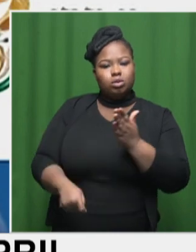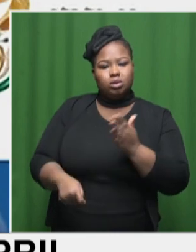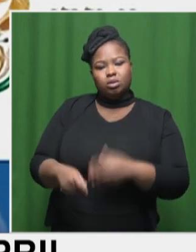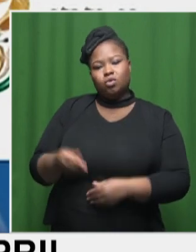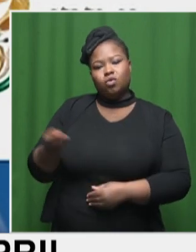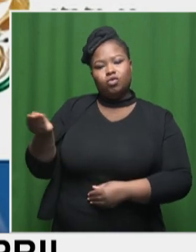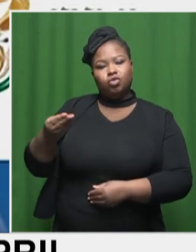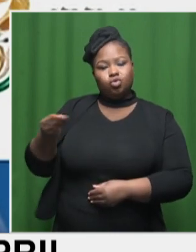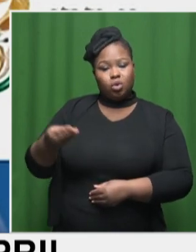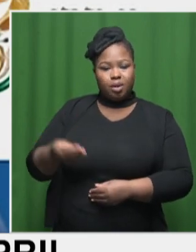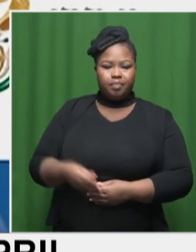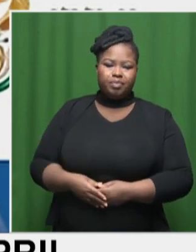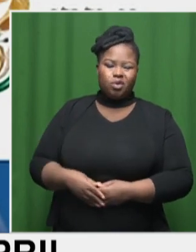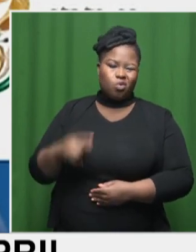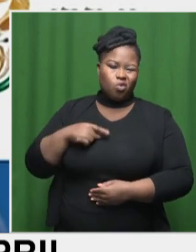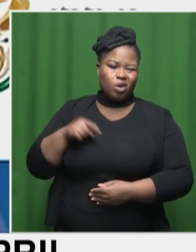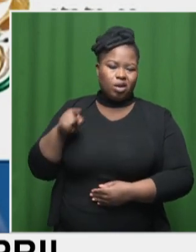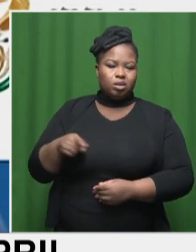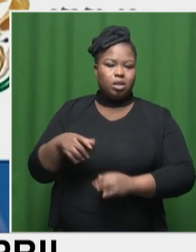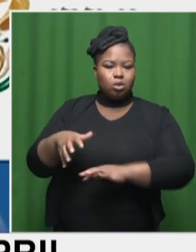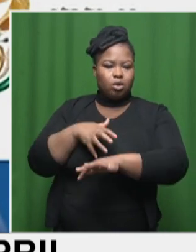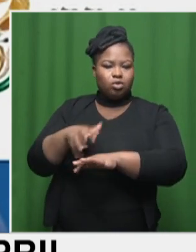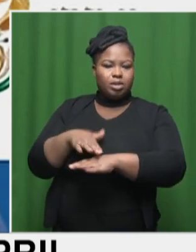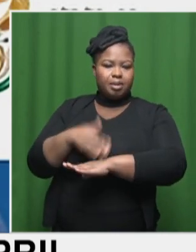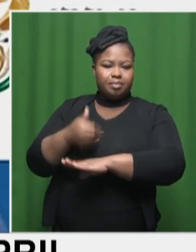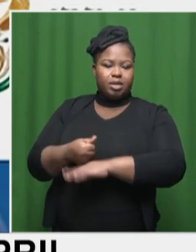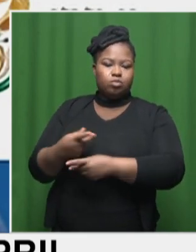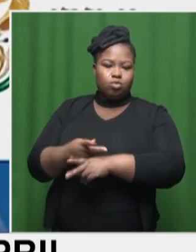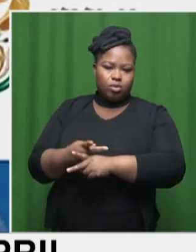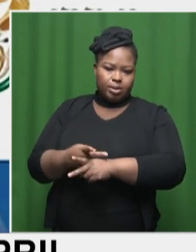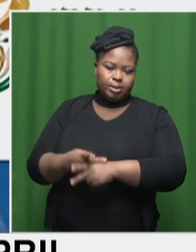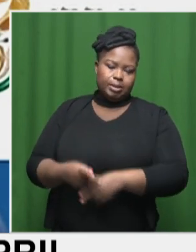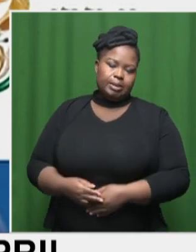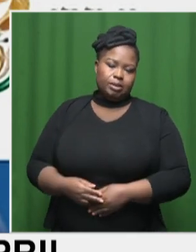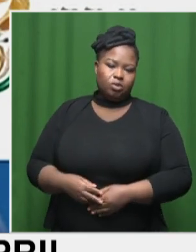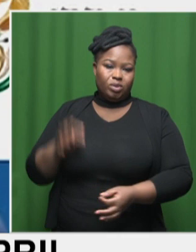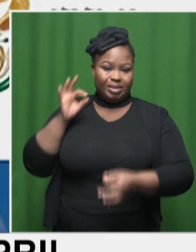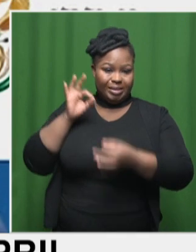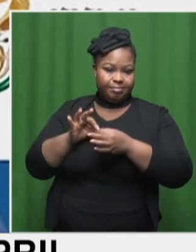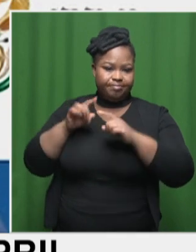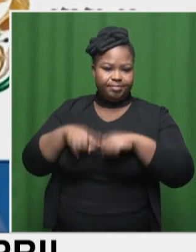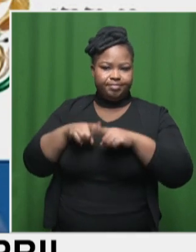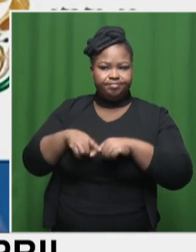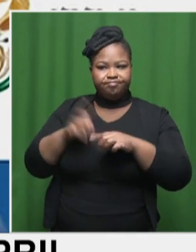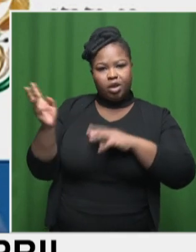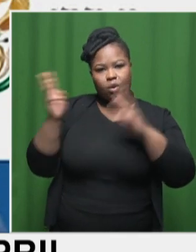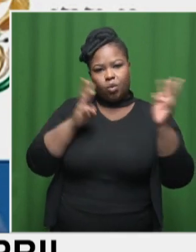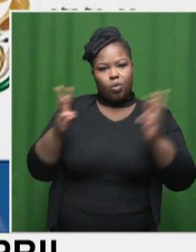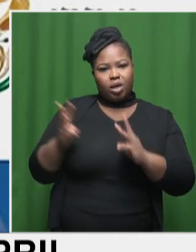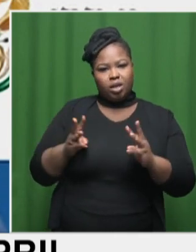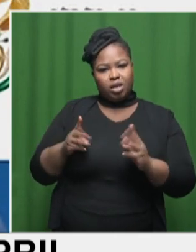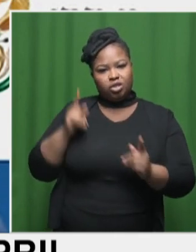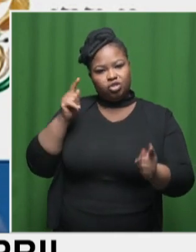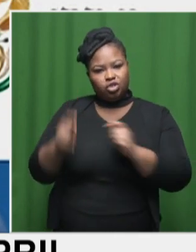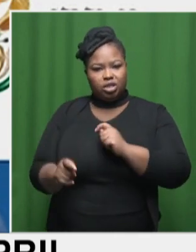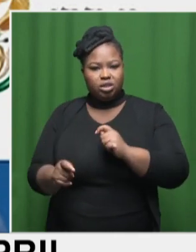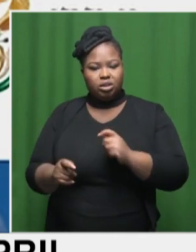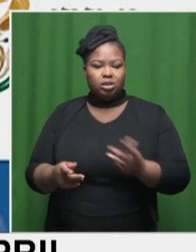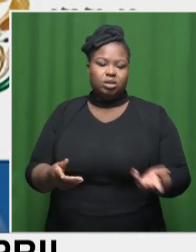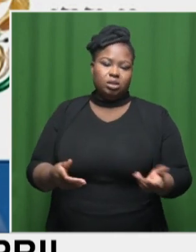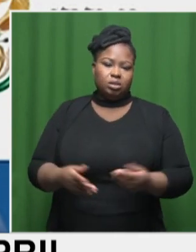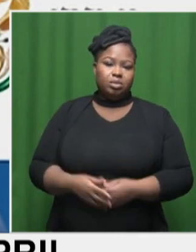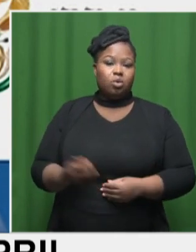And, you know, because this is kind of an agricultural based product, these are typically based on changes in weather conditions and the yield